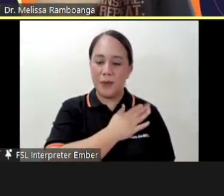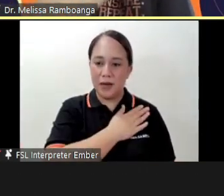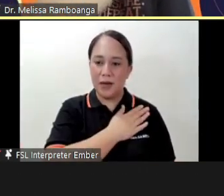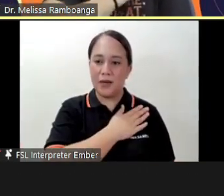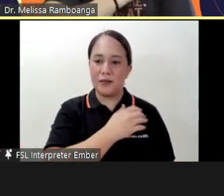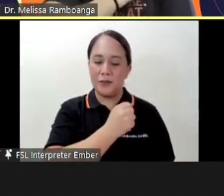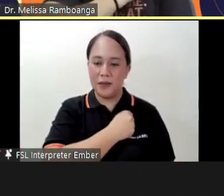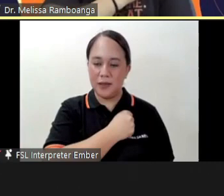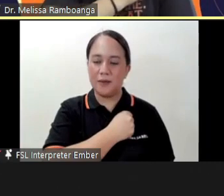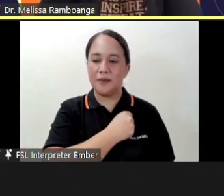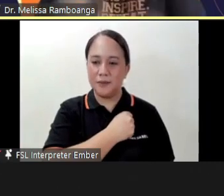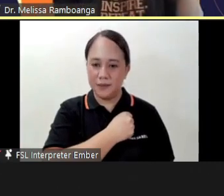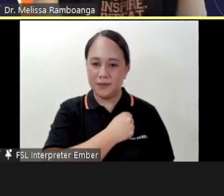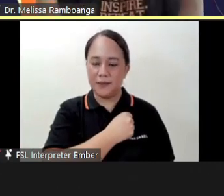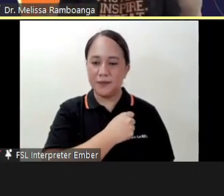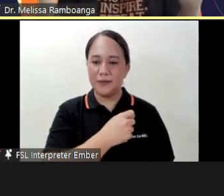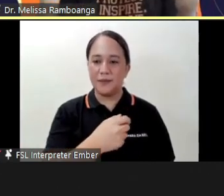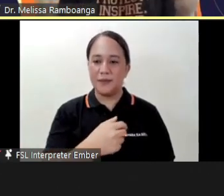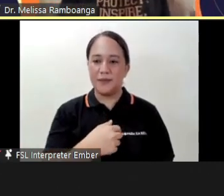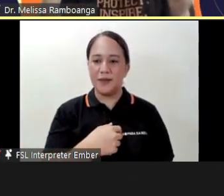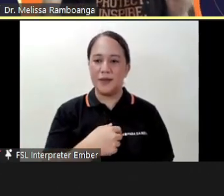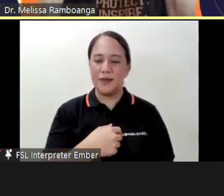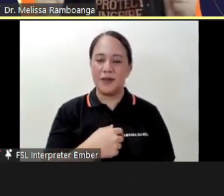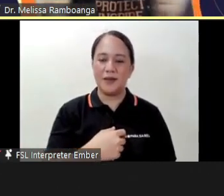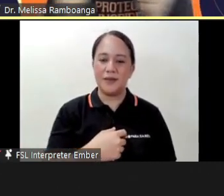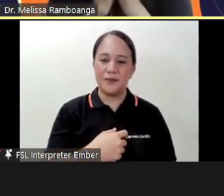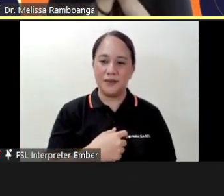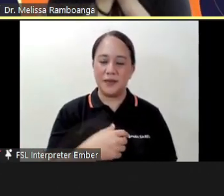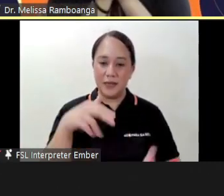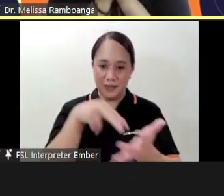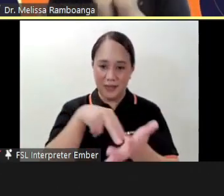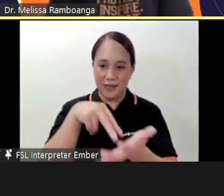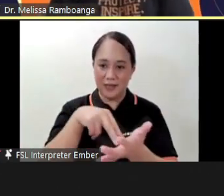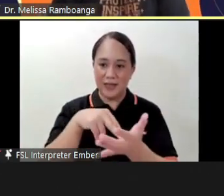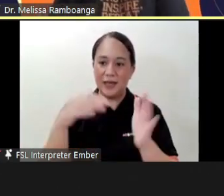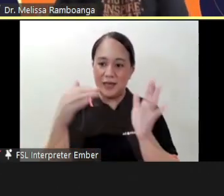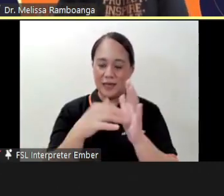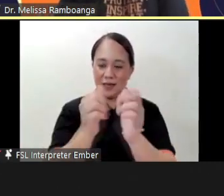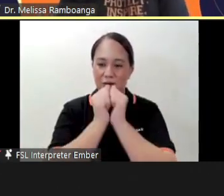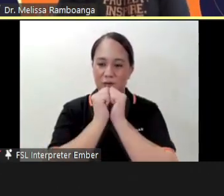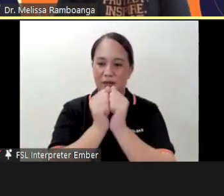Sa Bata So Gabe Stand up and let's do it together